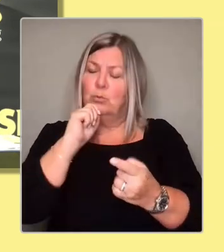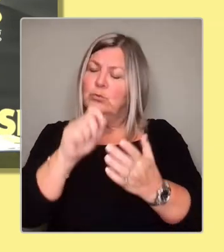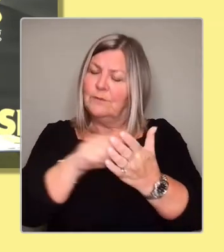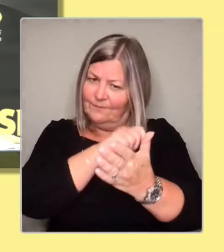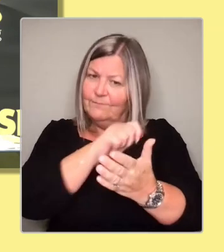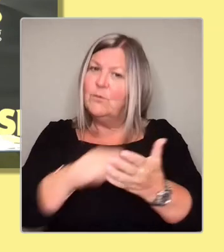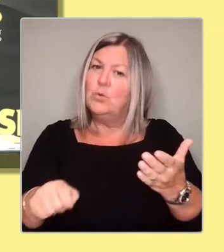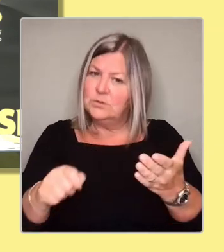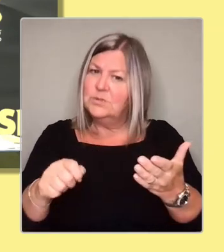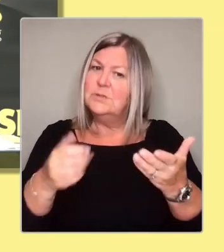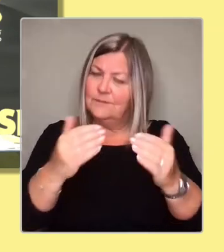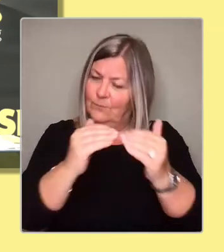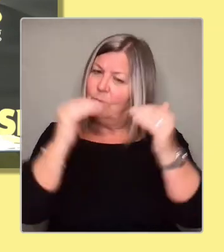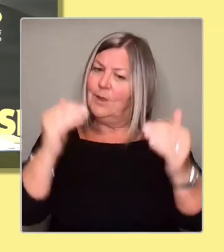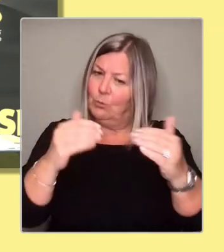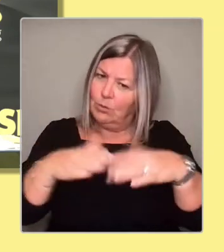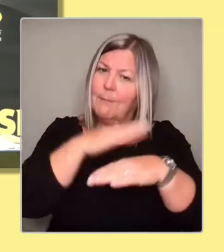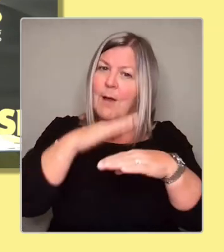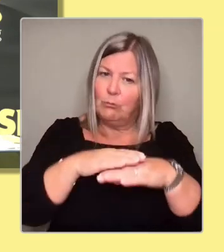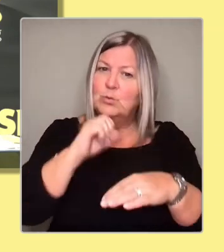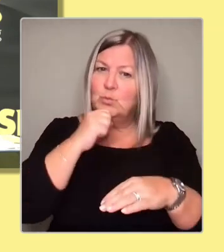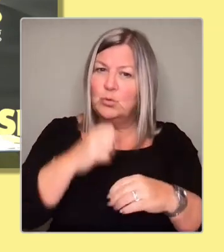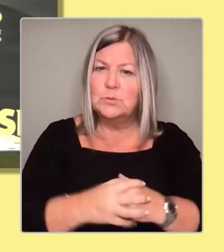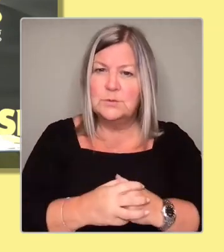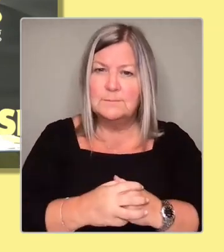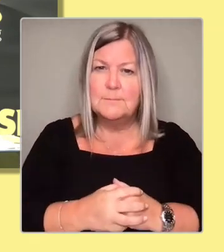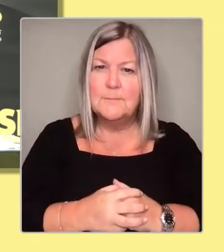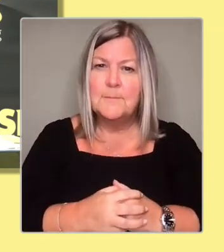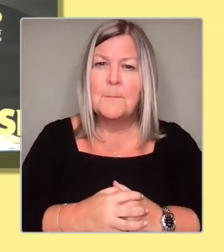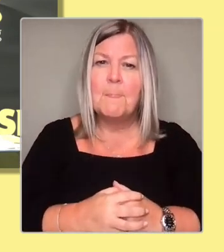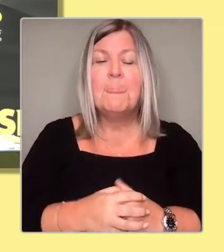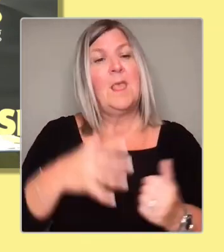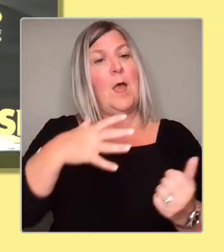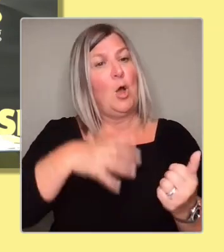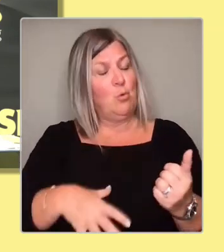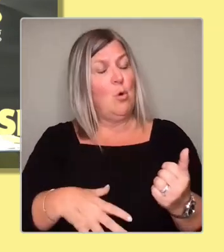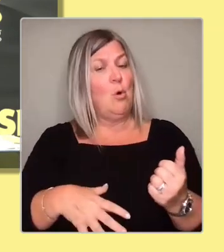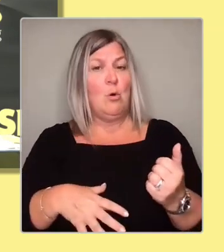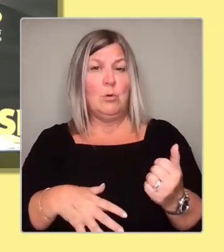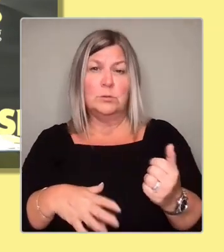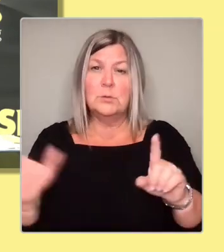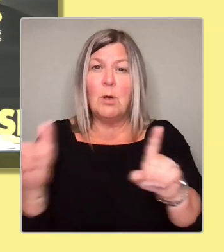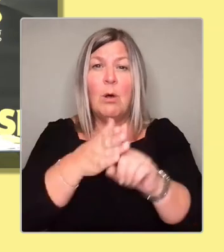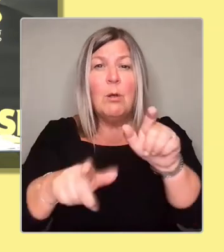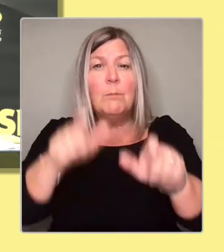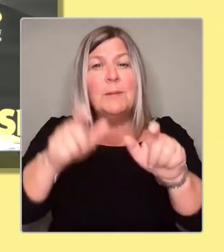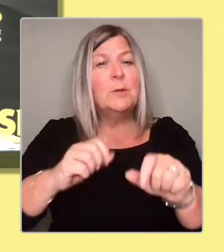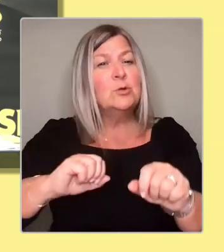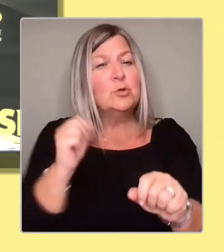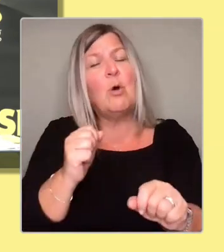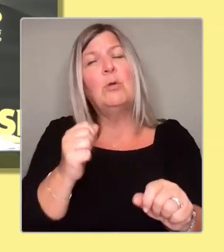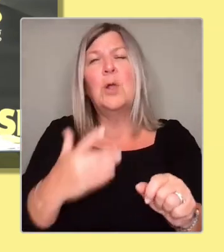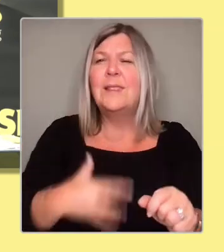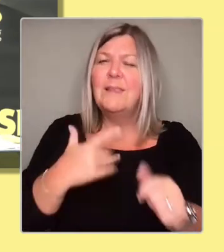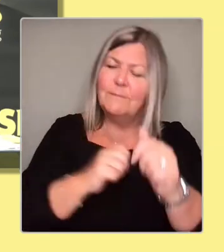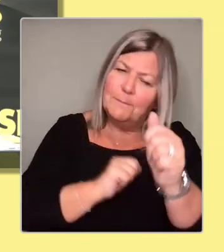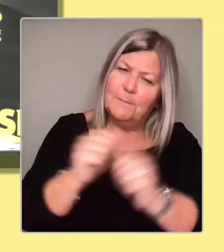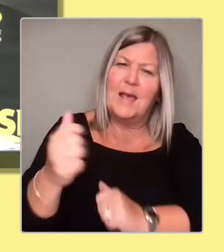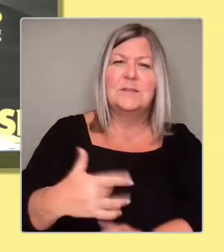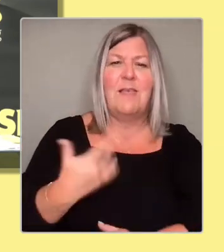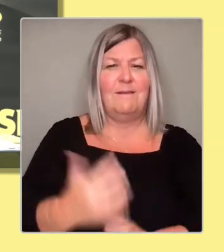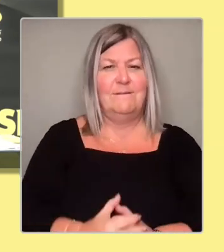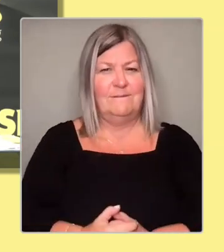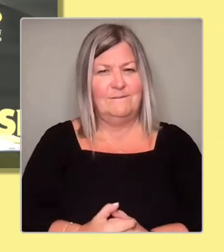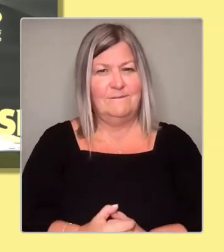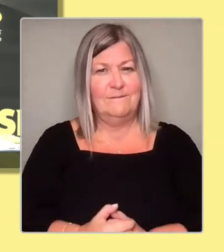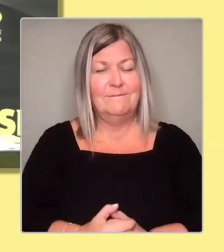I want everybody in Scotland to be able to live their best life. I want everyone to be able to be their authentic self and